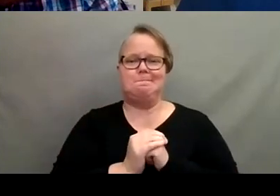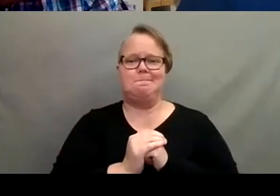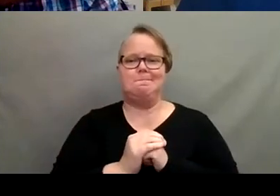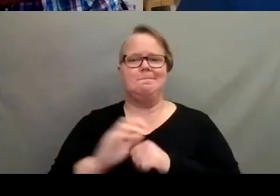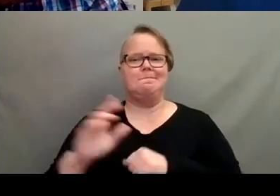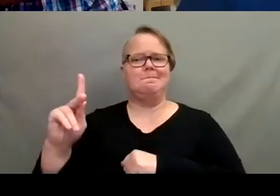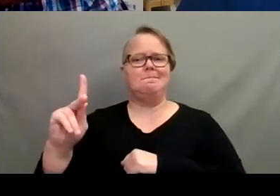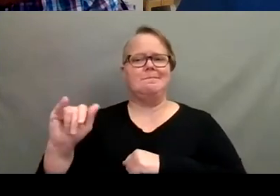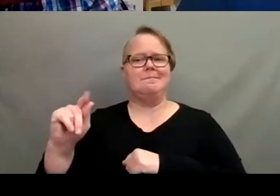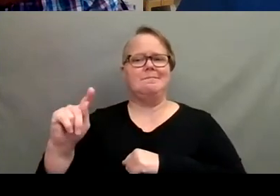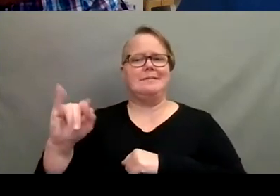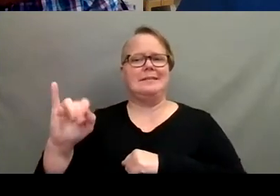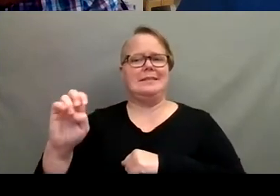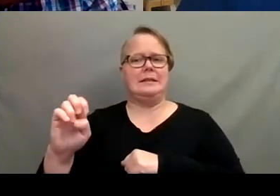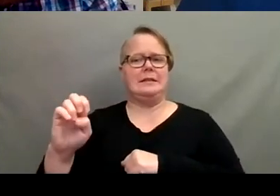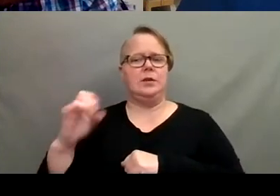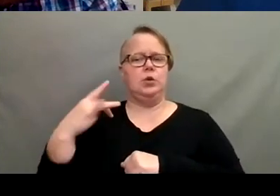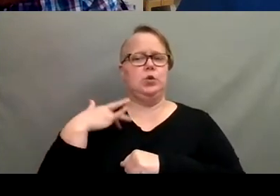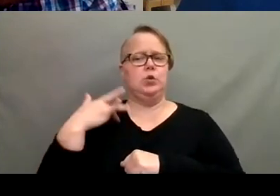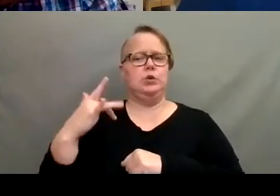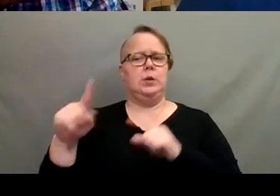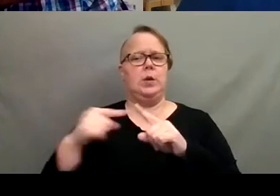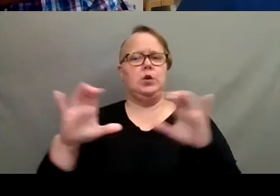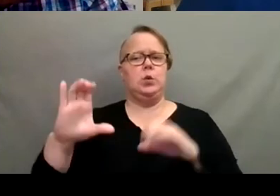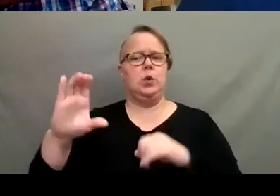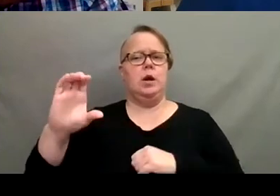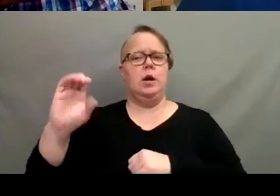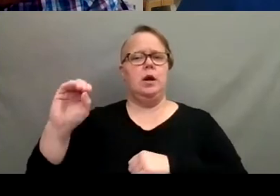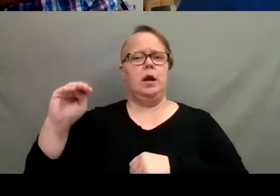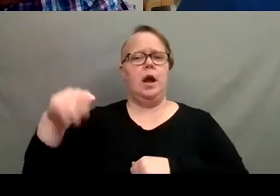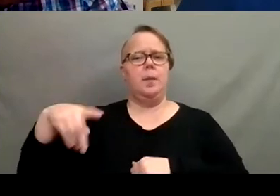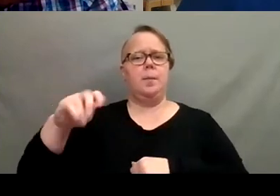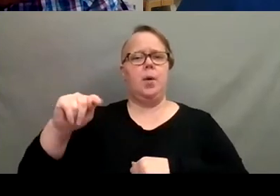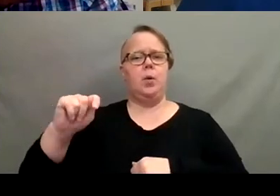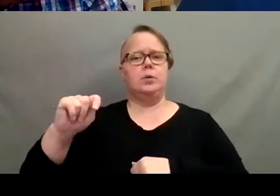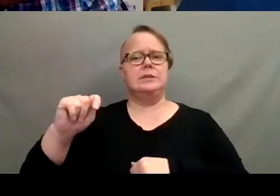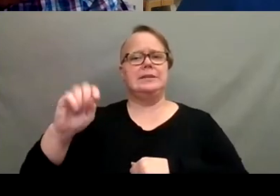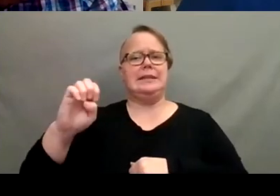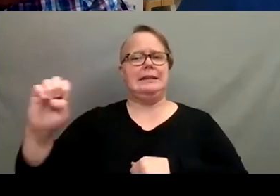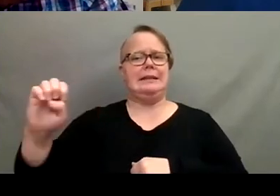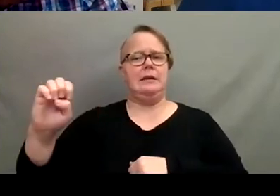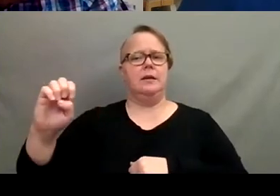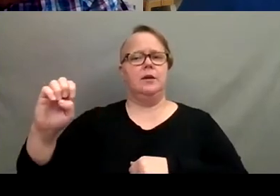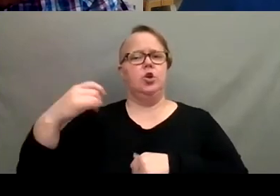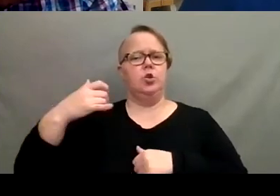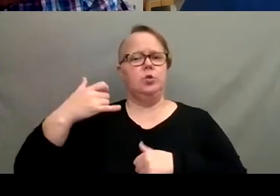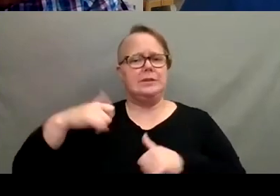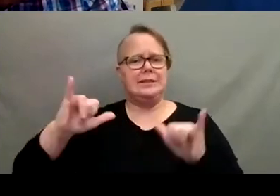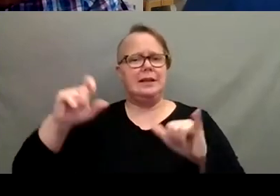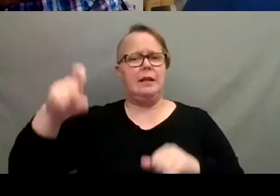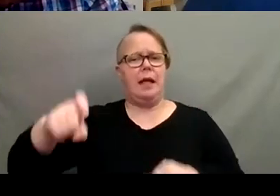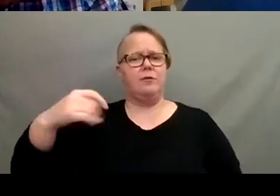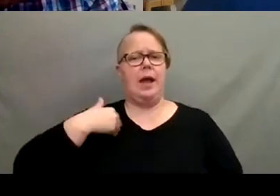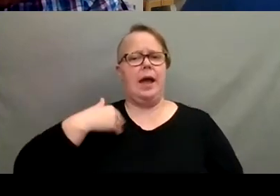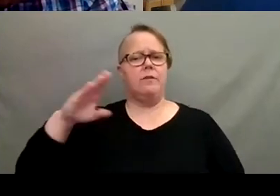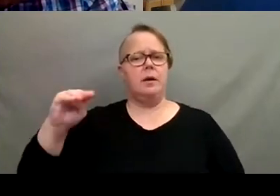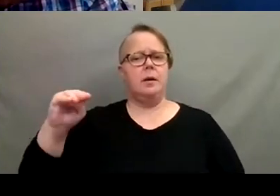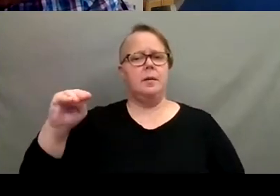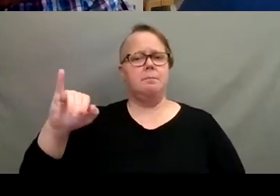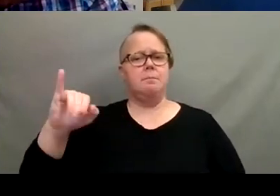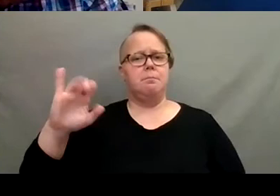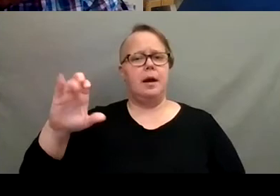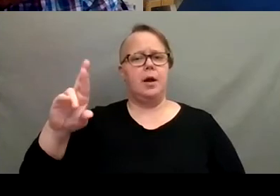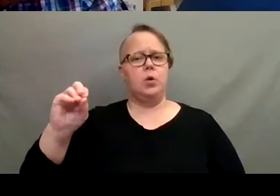Yeah. Usually when you do like a compost tea, still have to have those microbes available to help with the